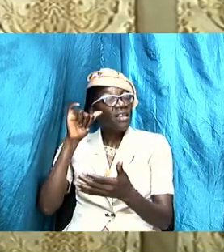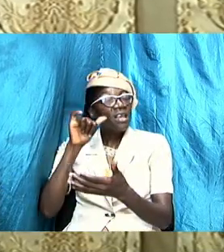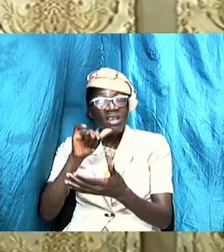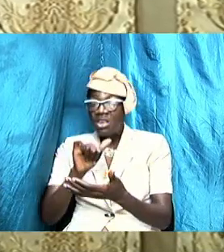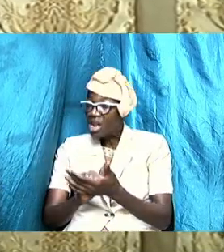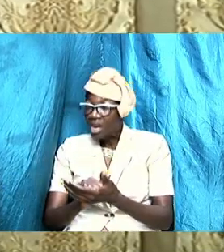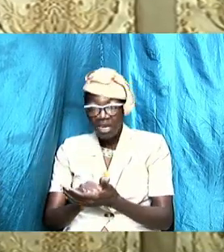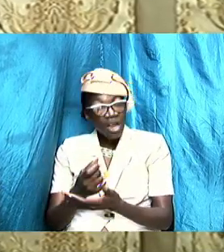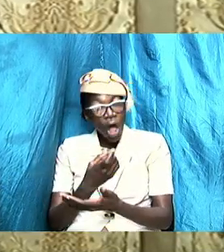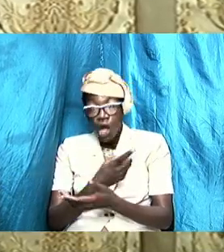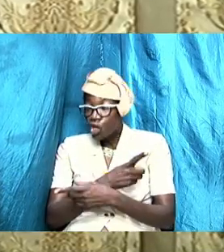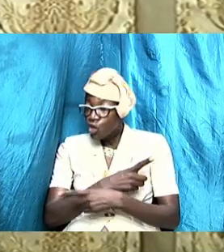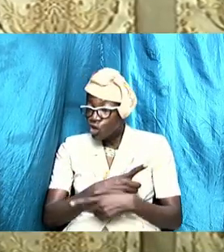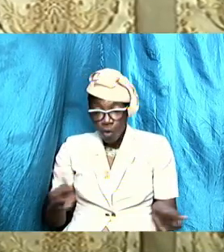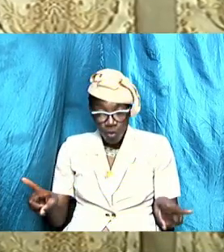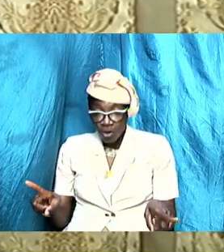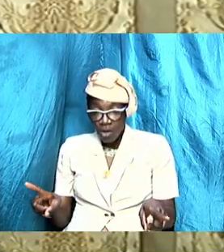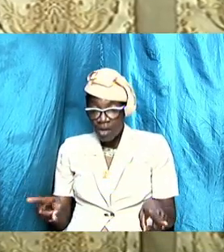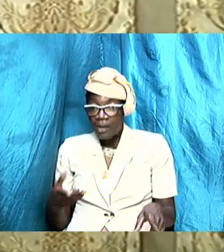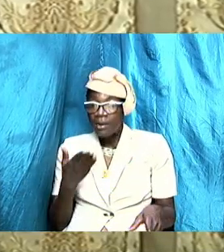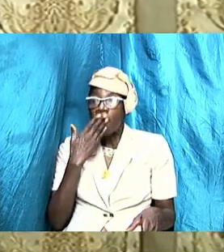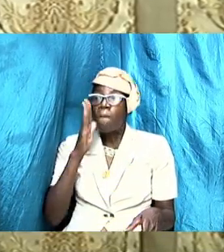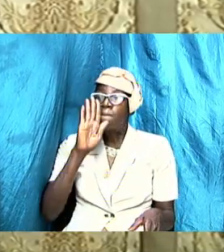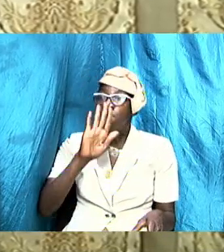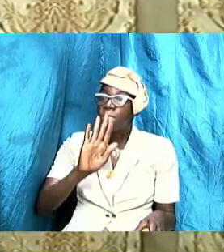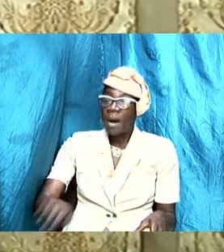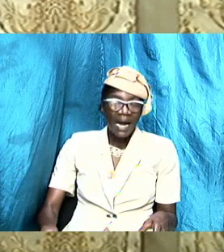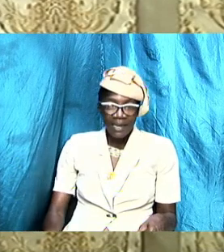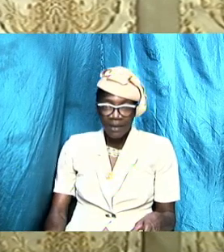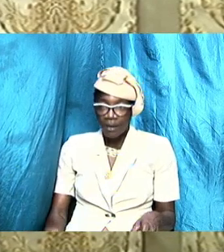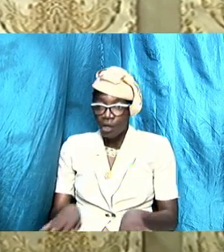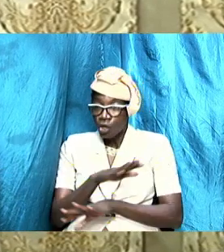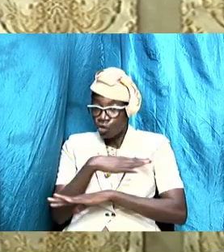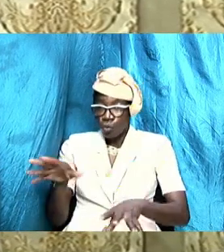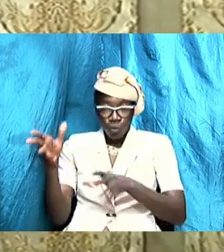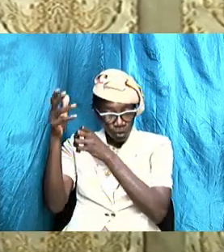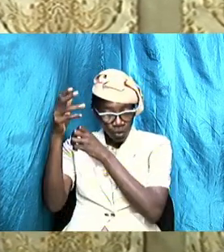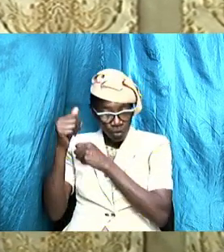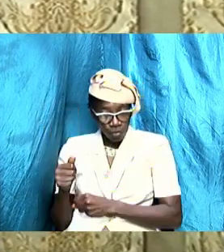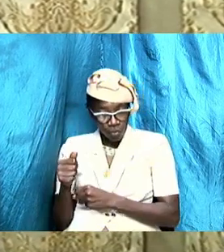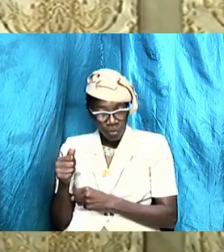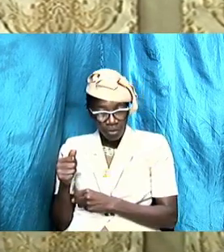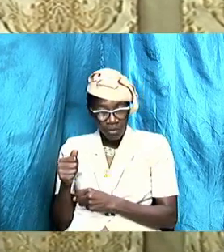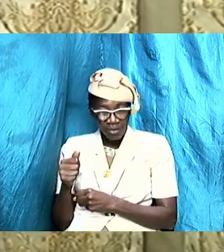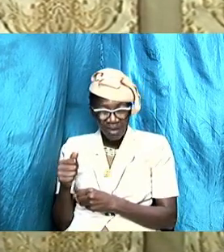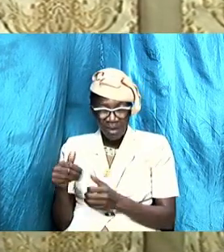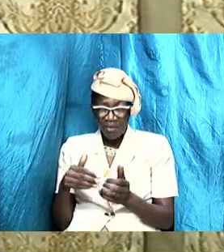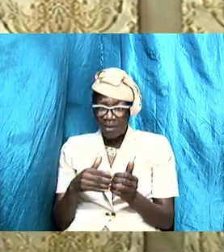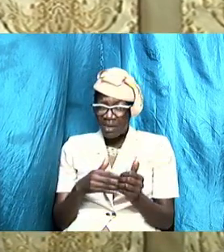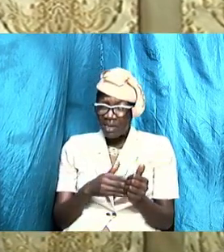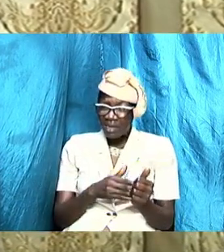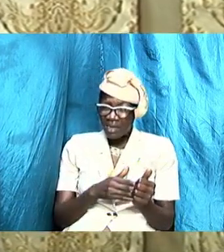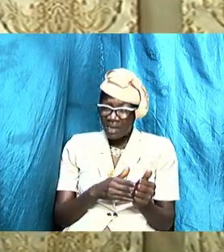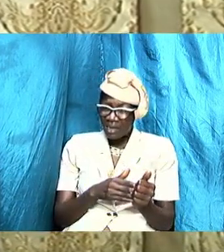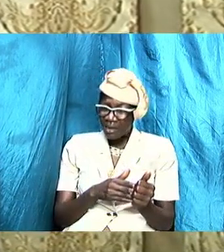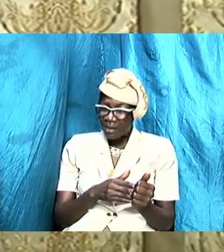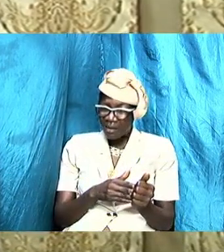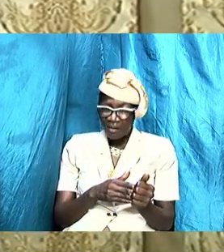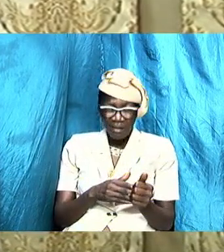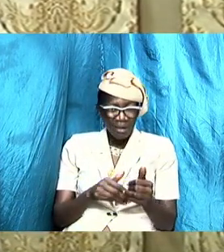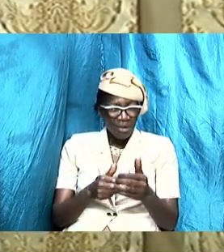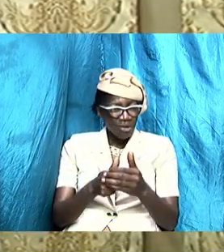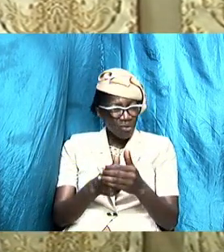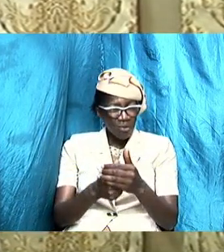mistrust and it ultimately will lead to a deterioration and